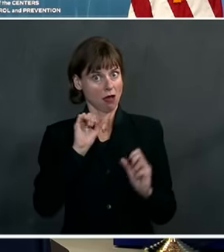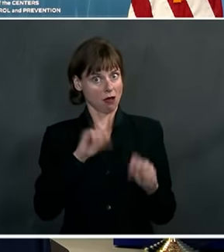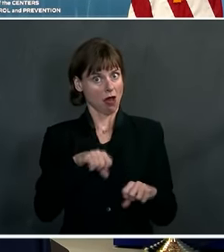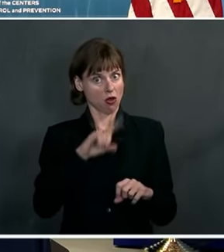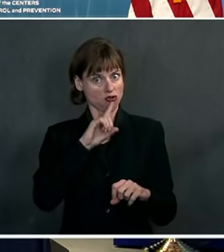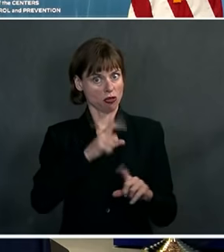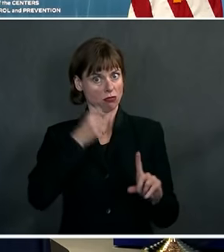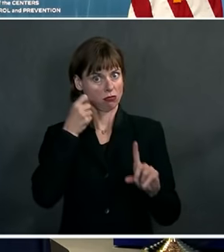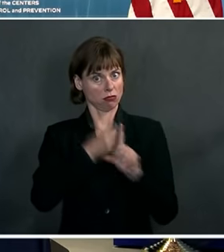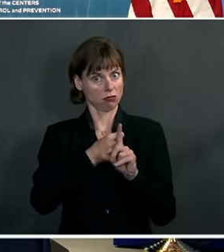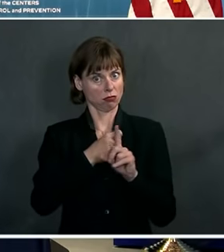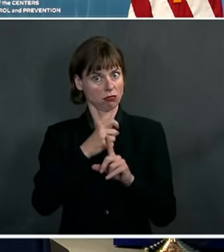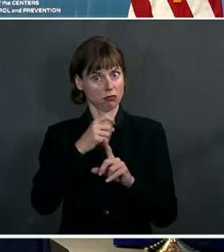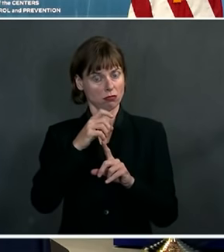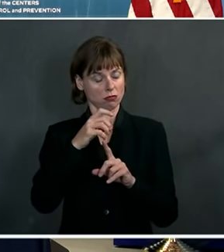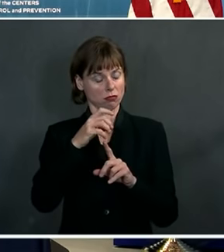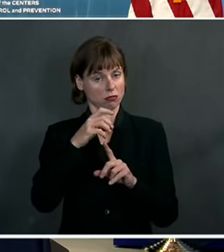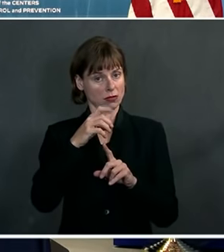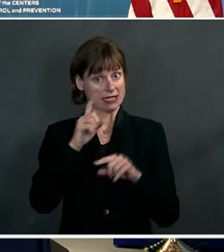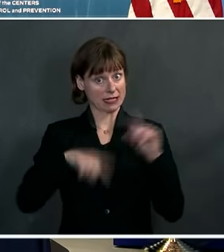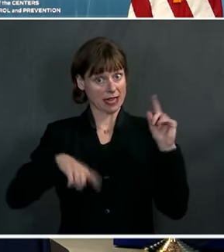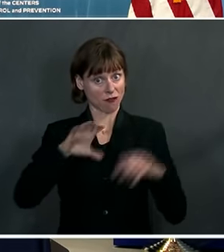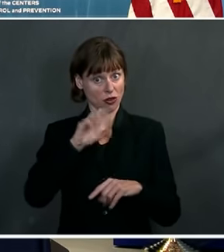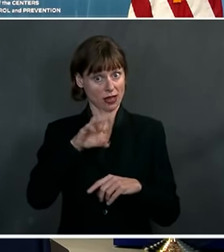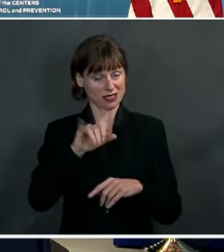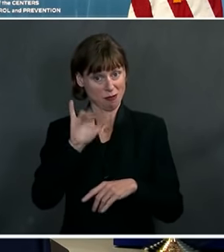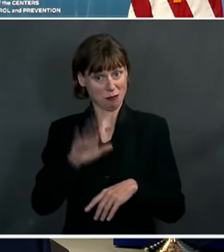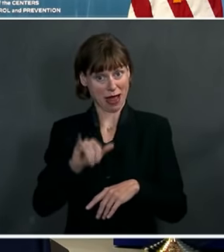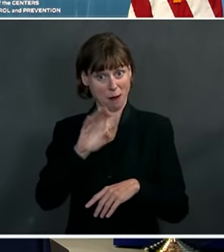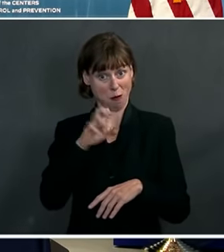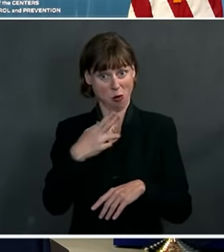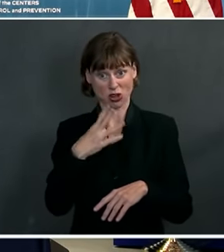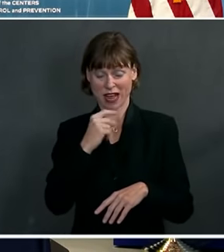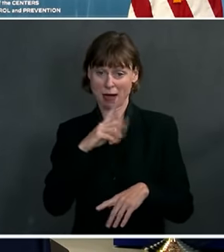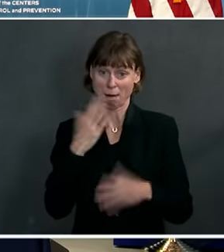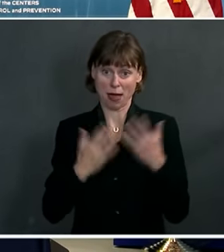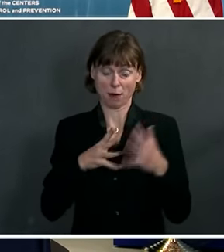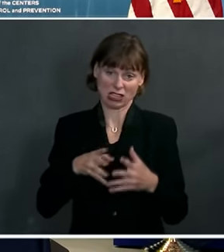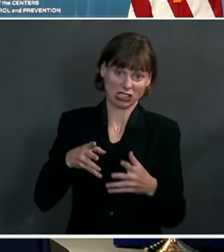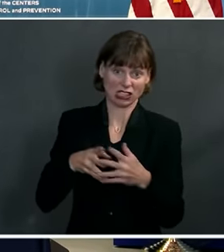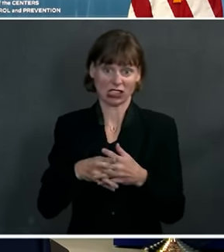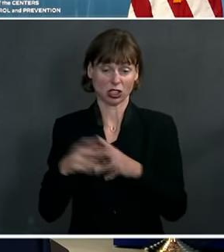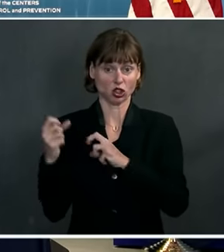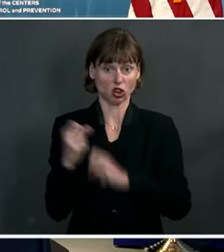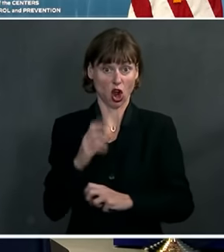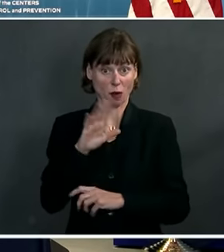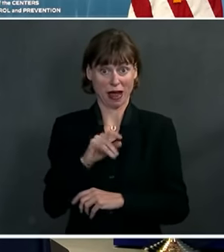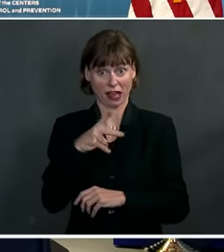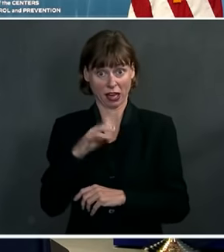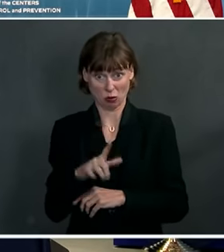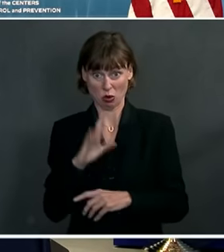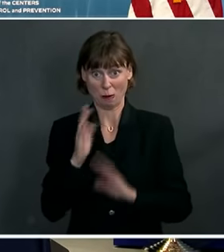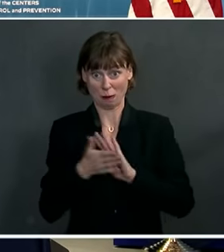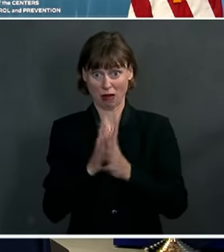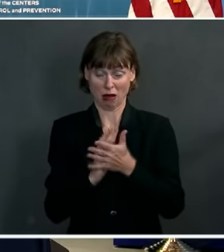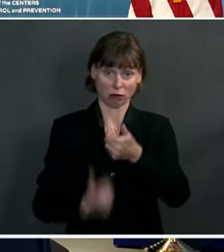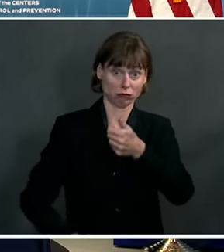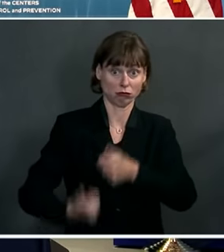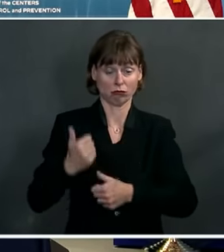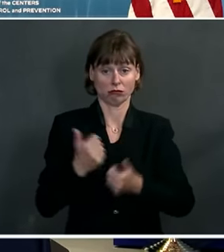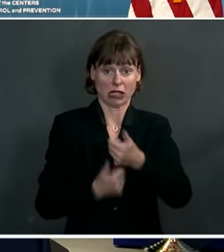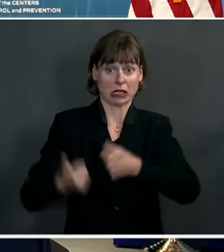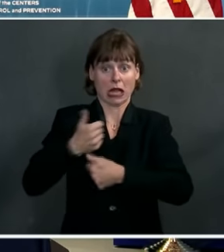have an impact on cases by March, maybe gain a foothold by April and become the dominant cases that we're seeing. So what